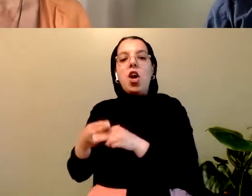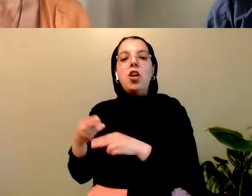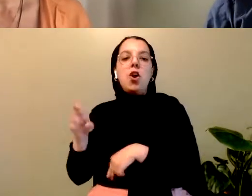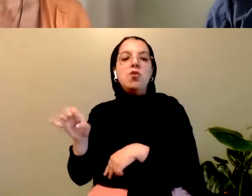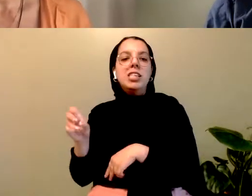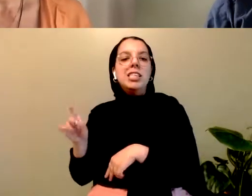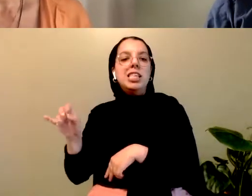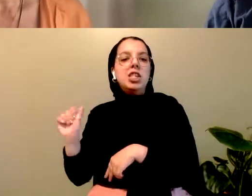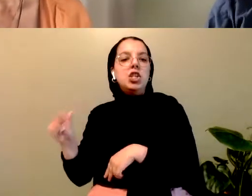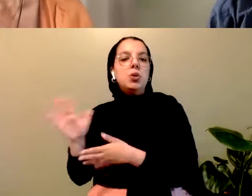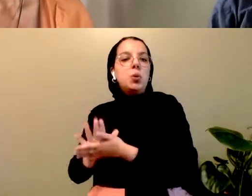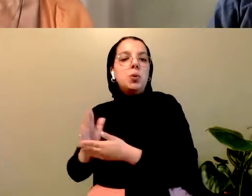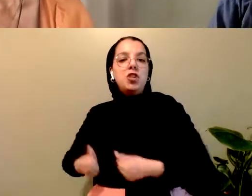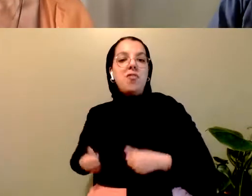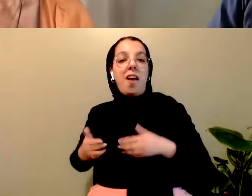to the theater.